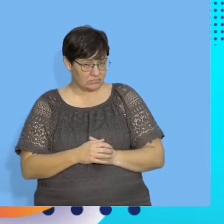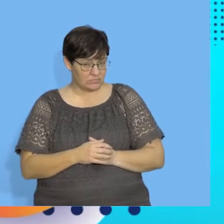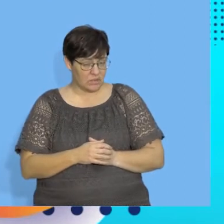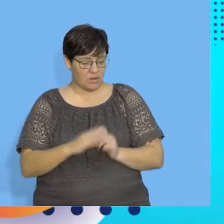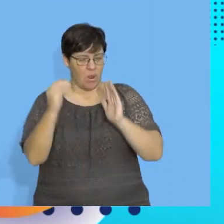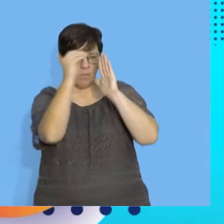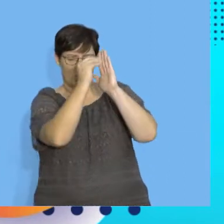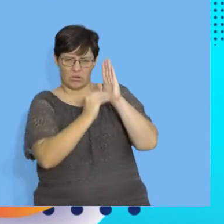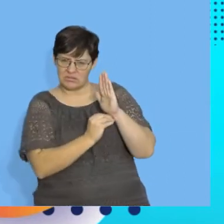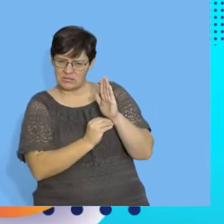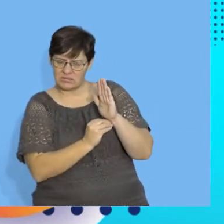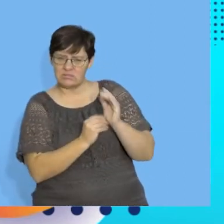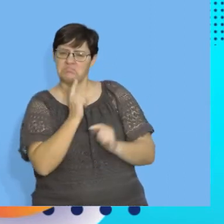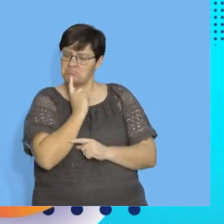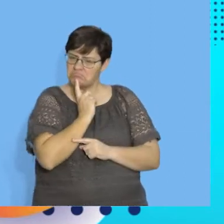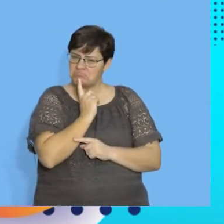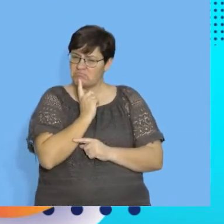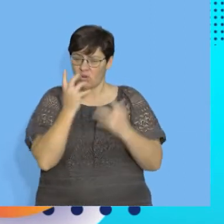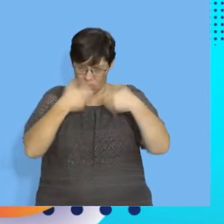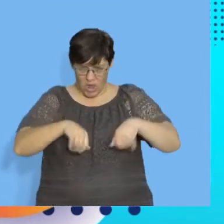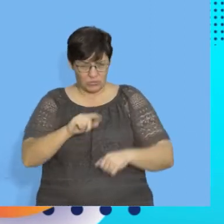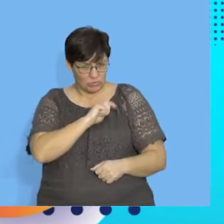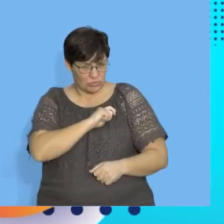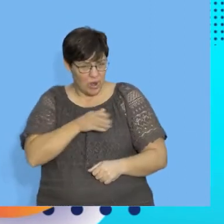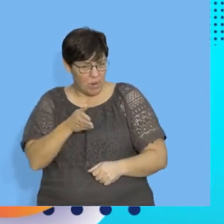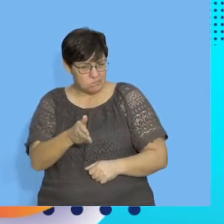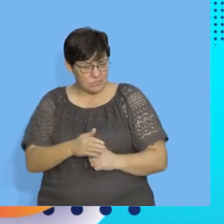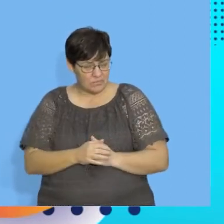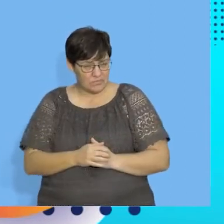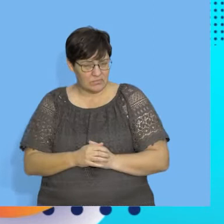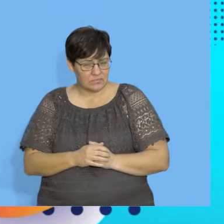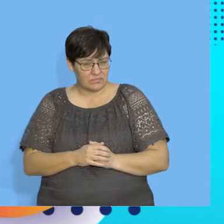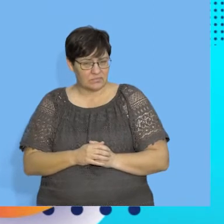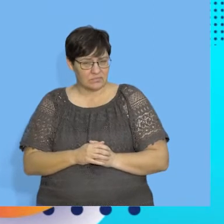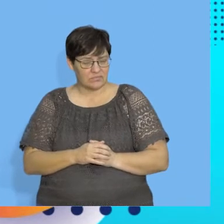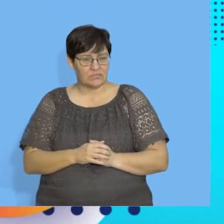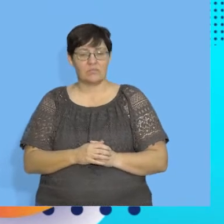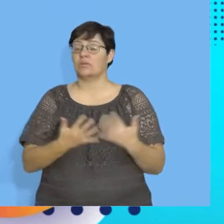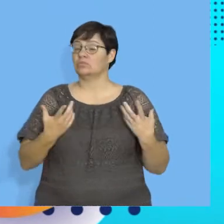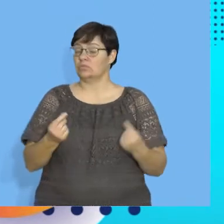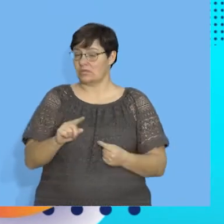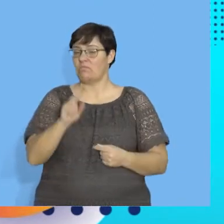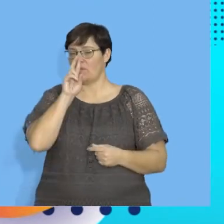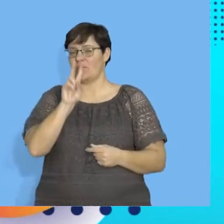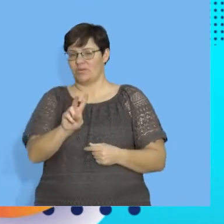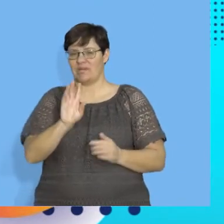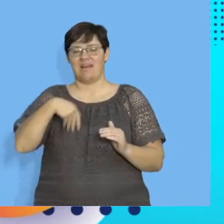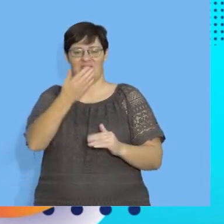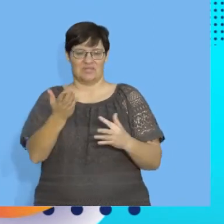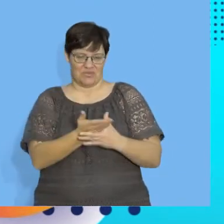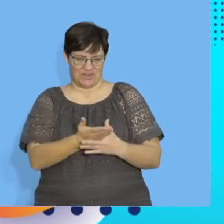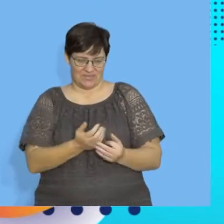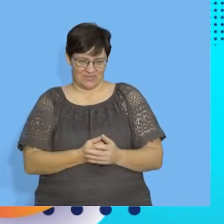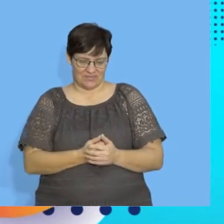We're going to look at a plot and say, does correlation really exist? Okay. What are going to do? We're going to look at